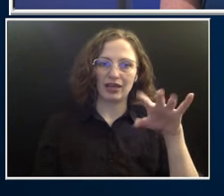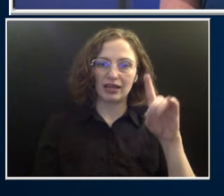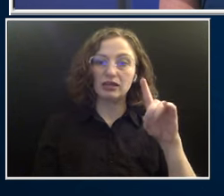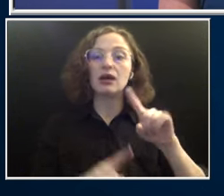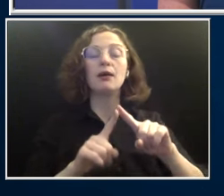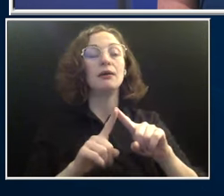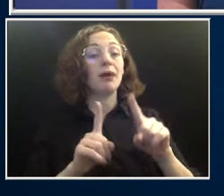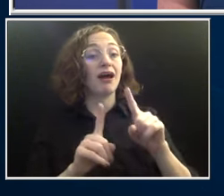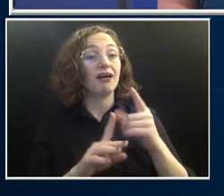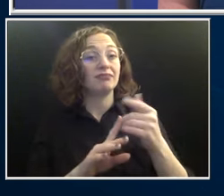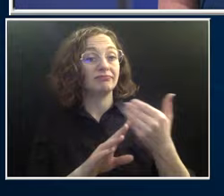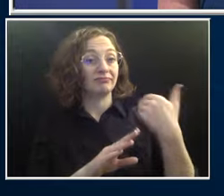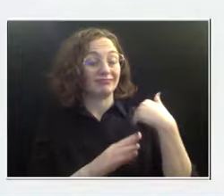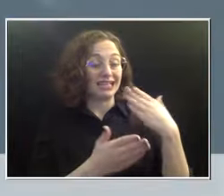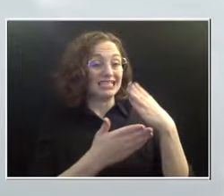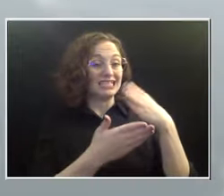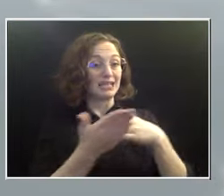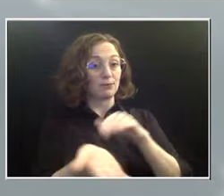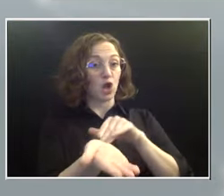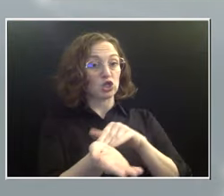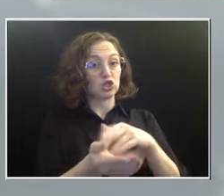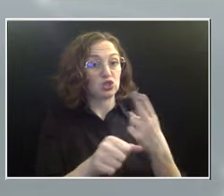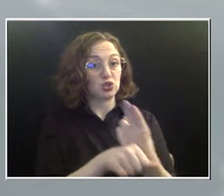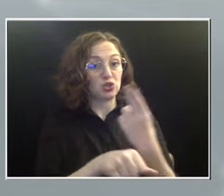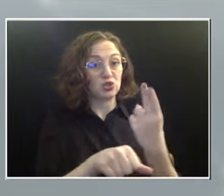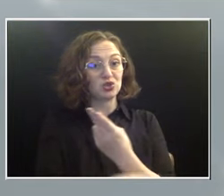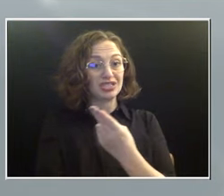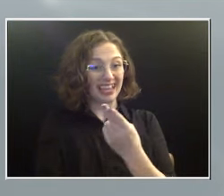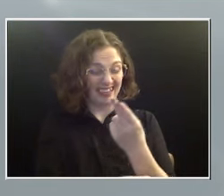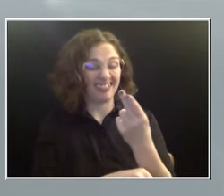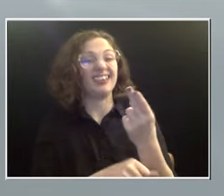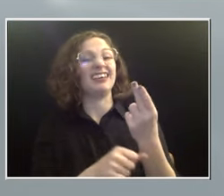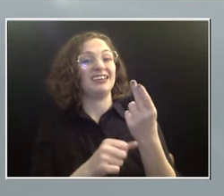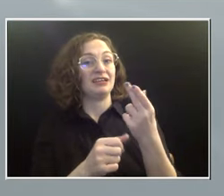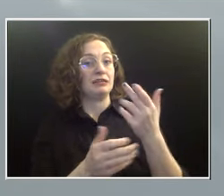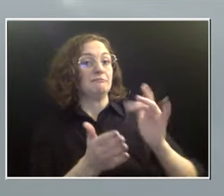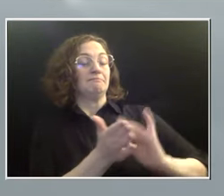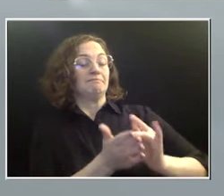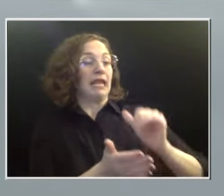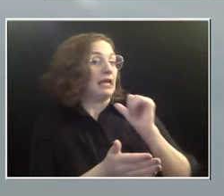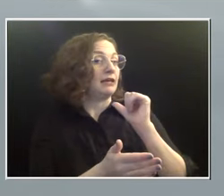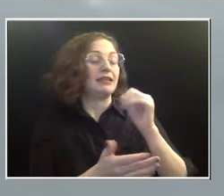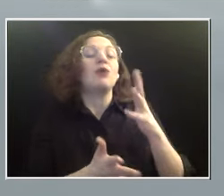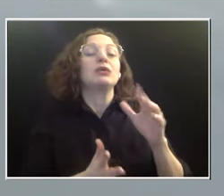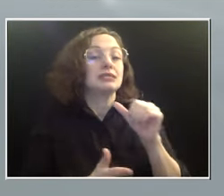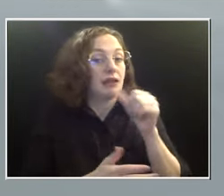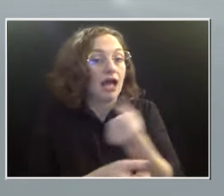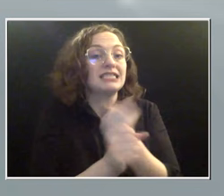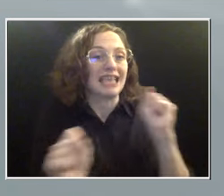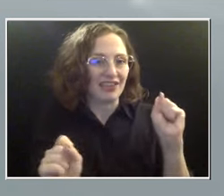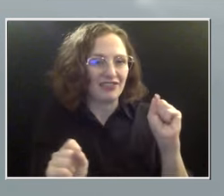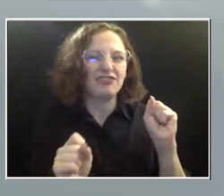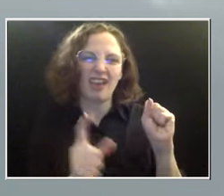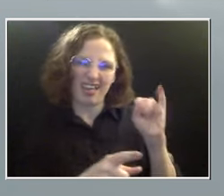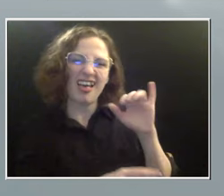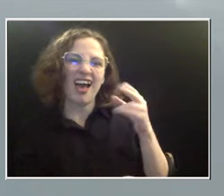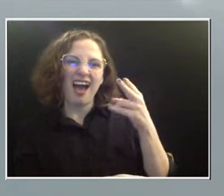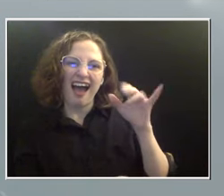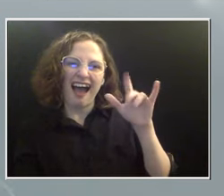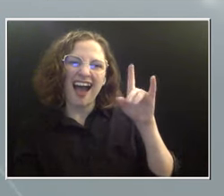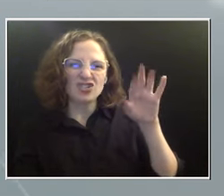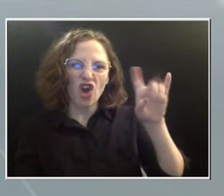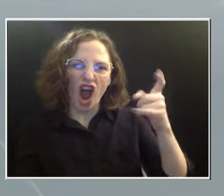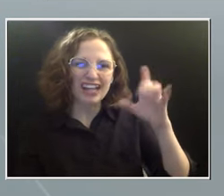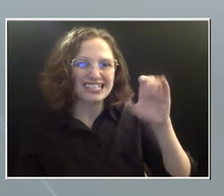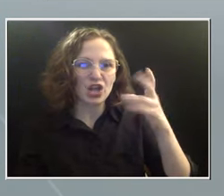saw a new study that estimated how many deaths were actually linked to hydro... You got it. Hydroxychloroquine. I can only say it once